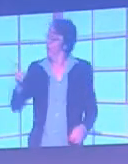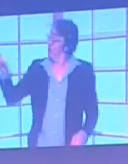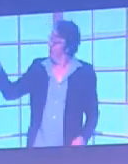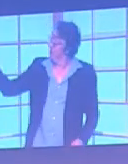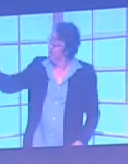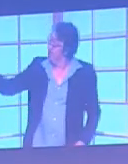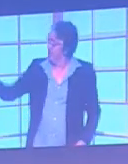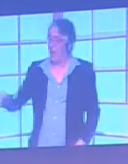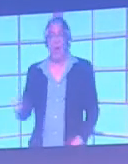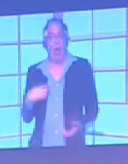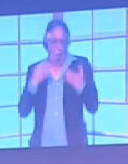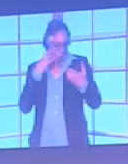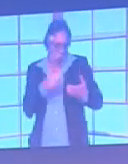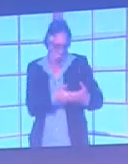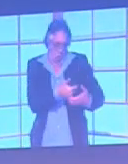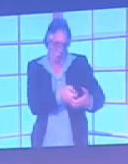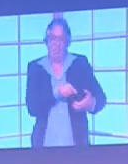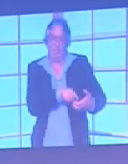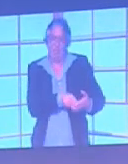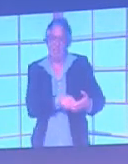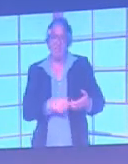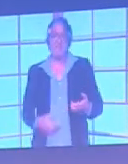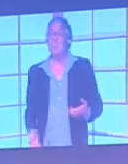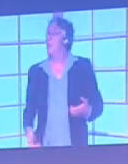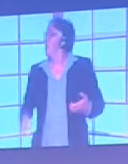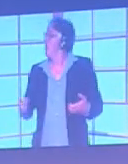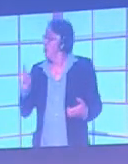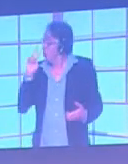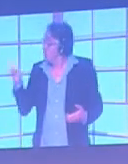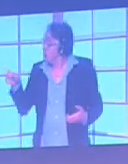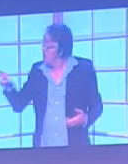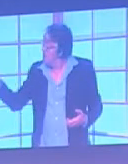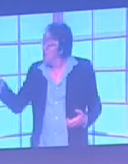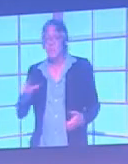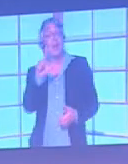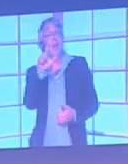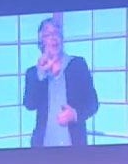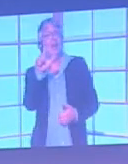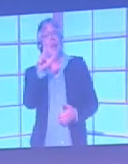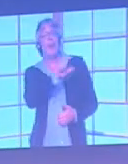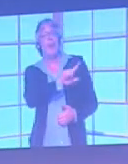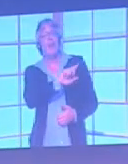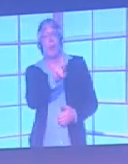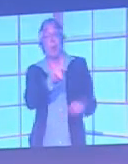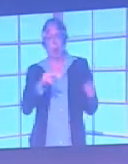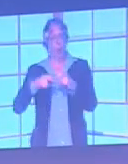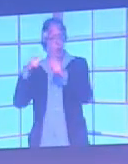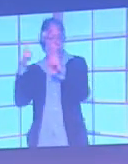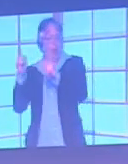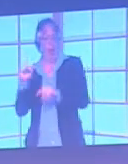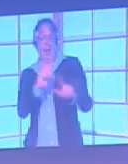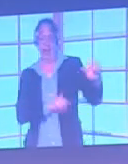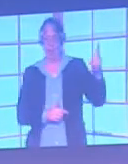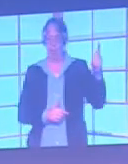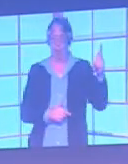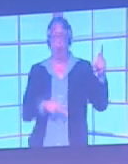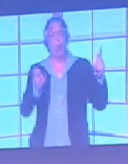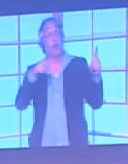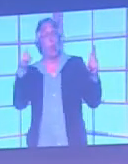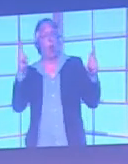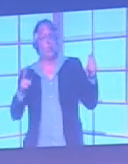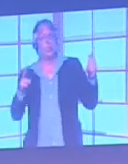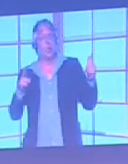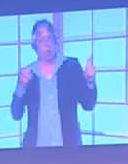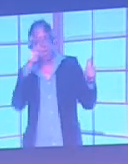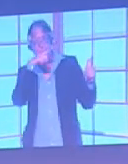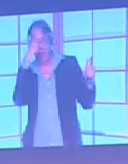because it's off my phone and then off the television, but you can see that Liverpool in red, playing Newcastle in virtually all black, can't tell